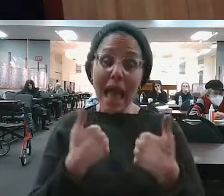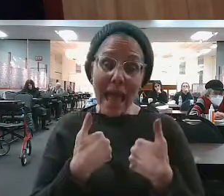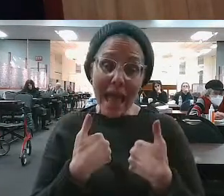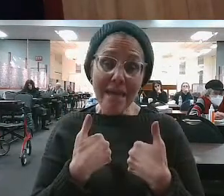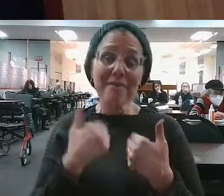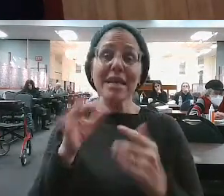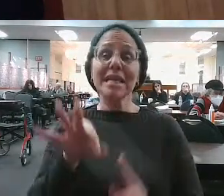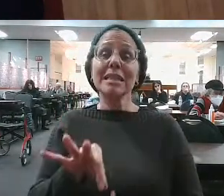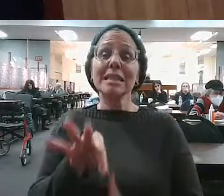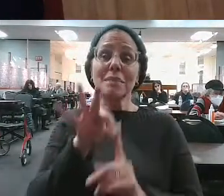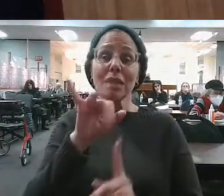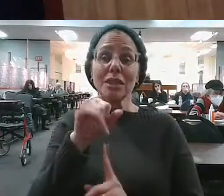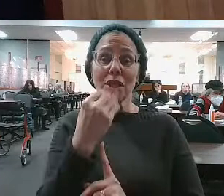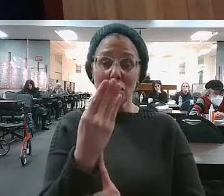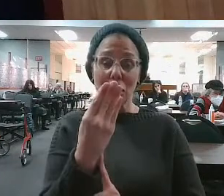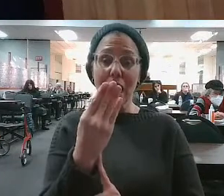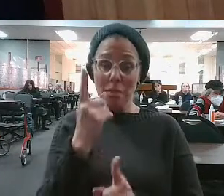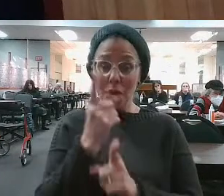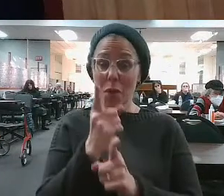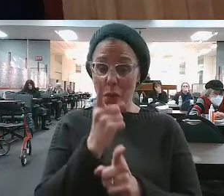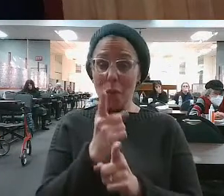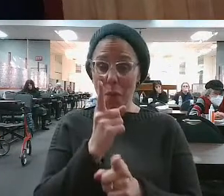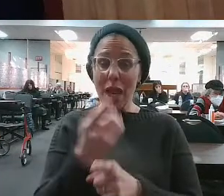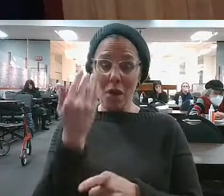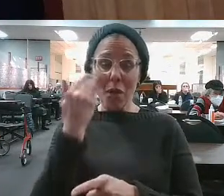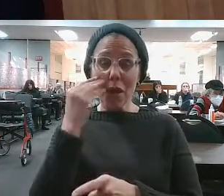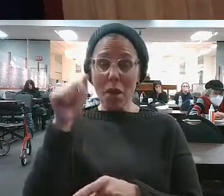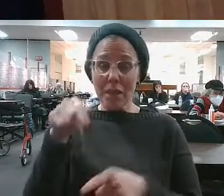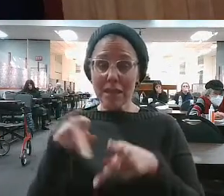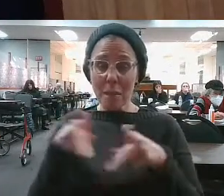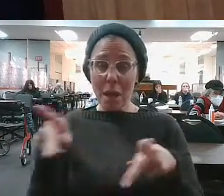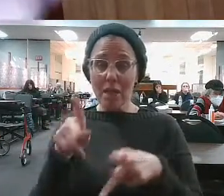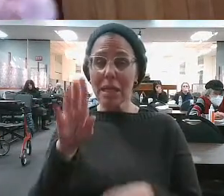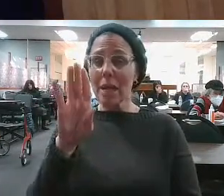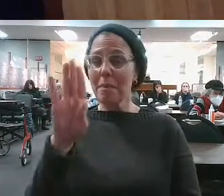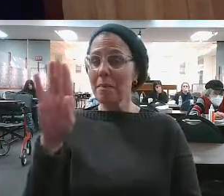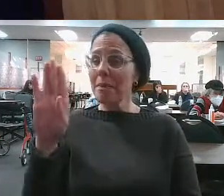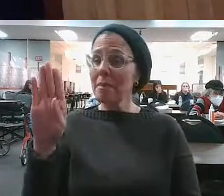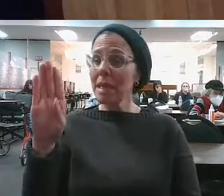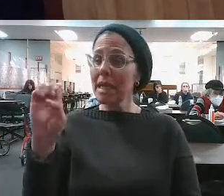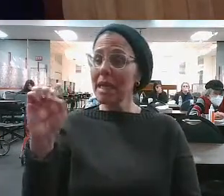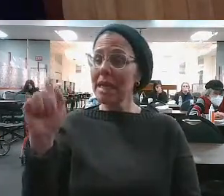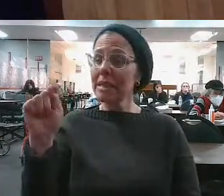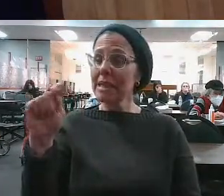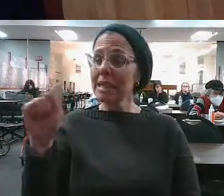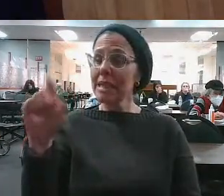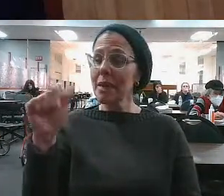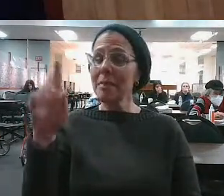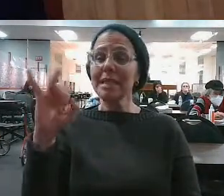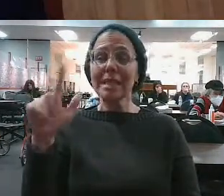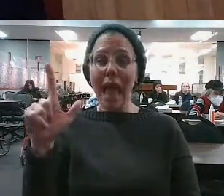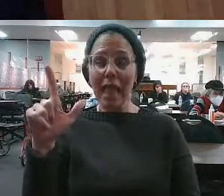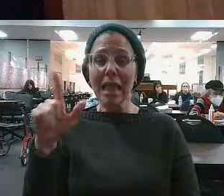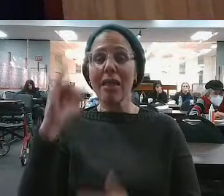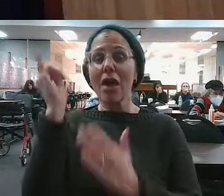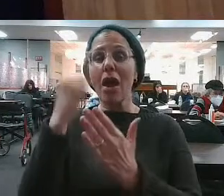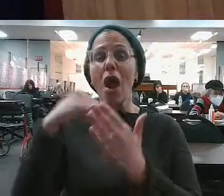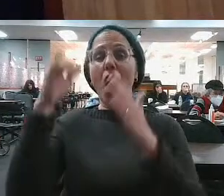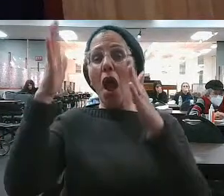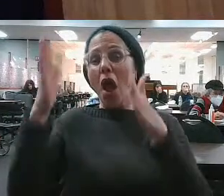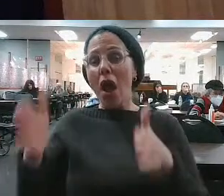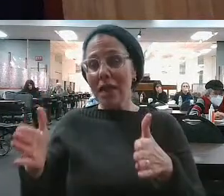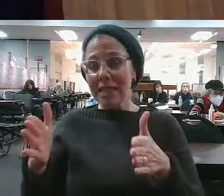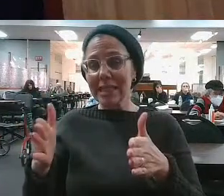was an architect. Aliop was an architect. Aaron was a Kohen Gadol. The sons, Kohanim, Hediotim. Regular